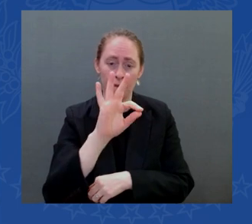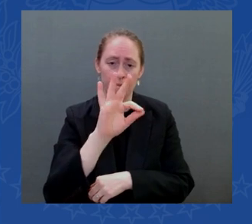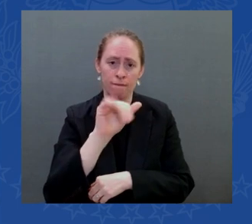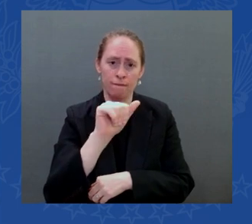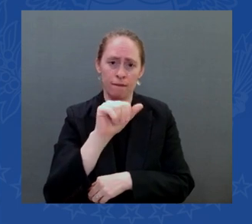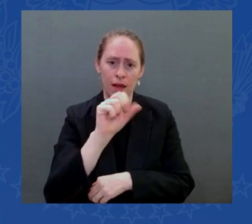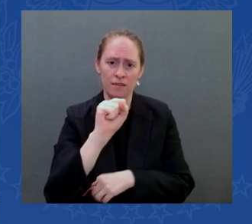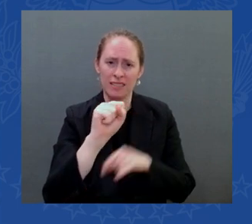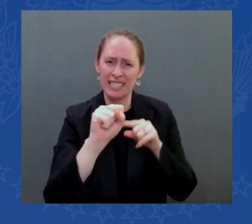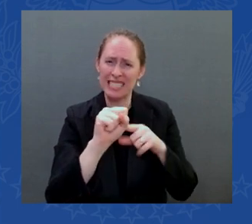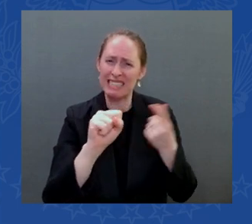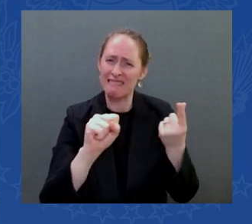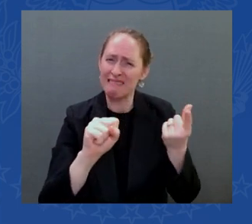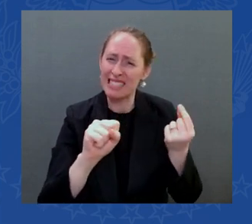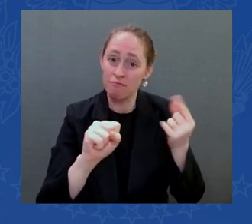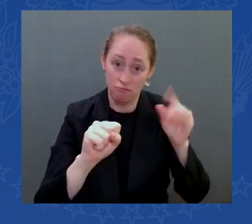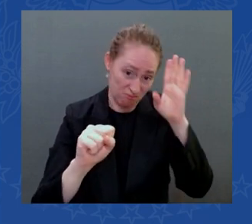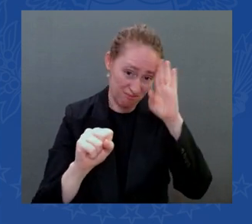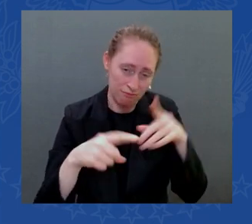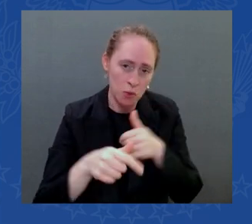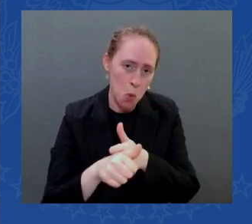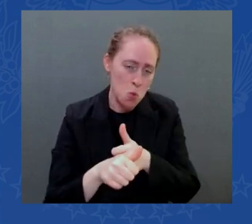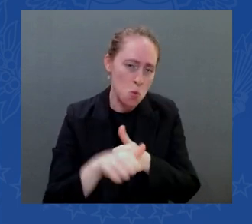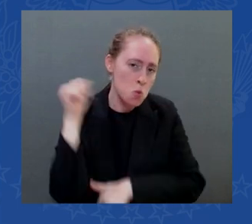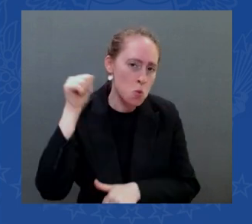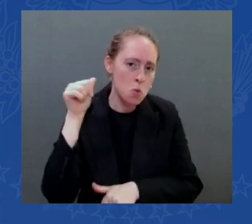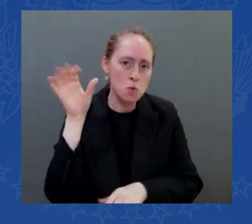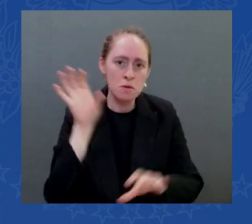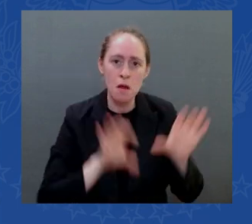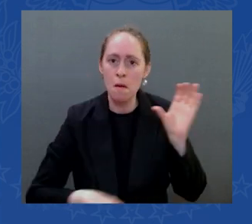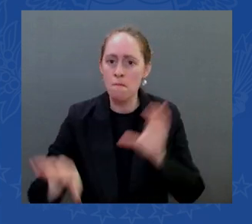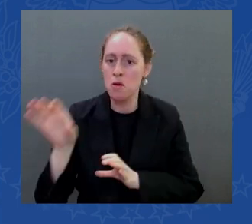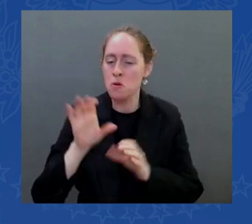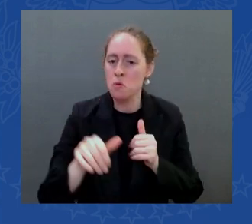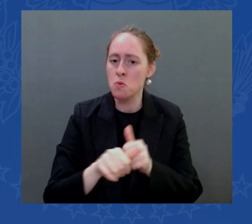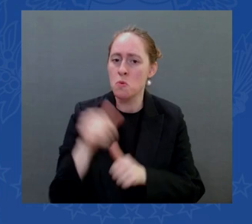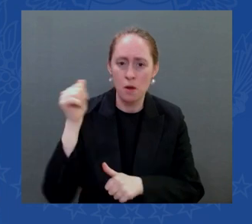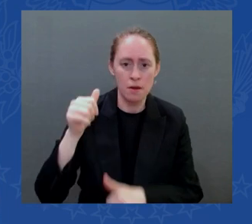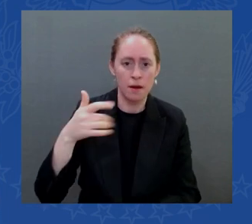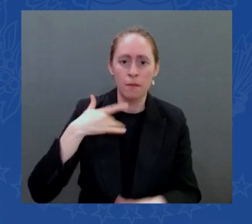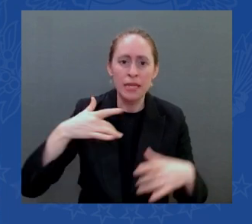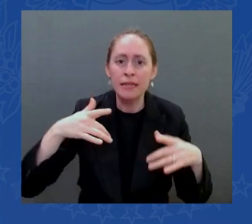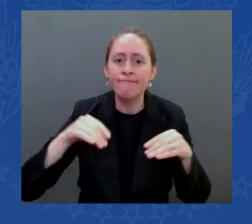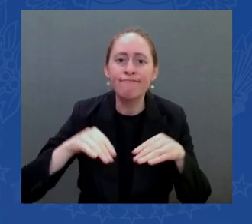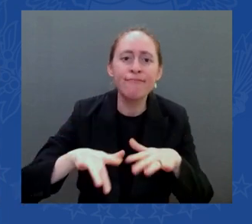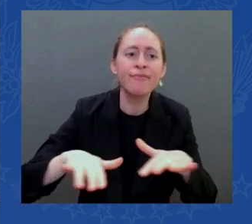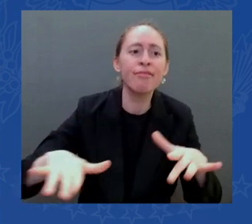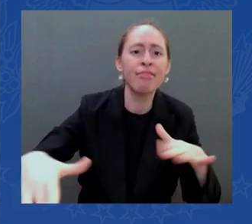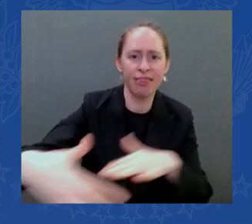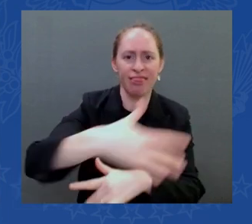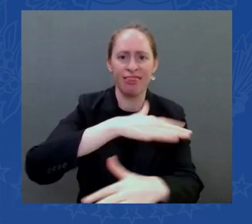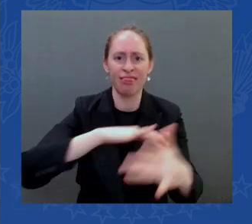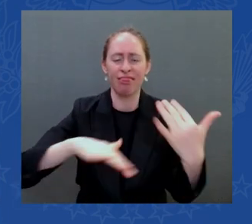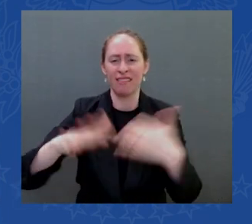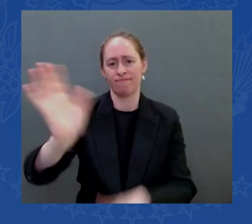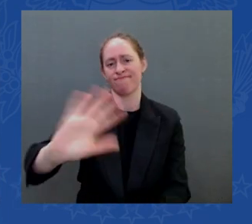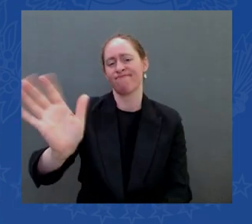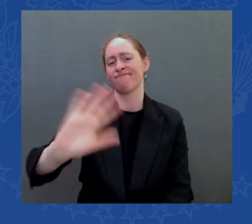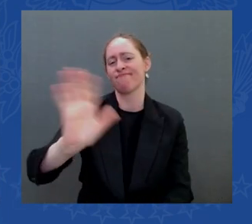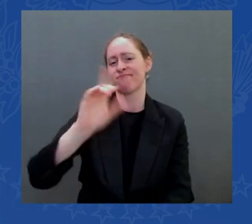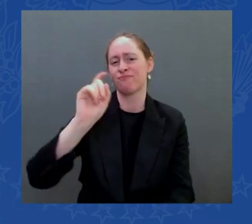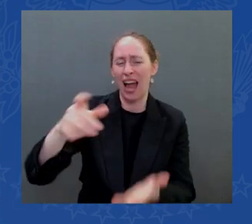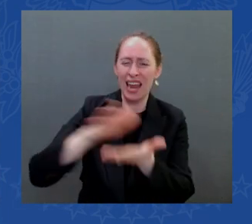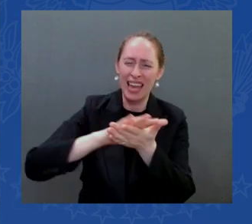look every american every child should be able to turn on a faucet drink clean water which will also create thousands of good paying jobs for